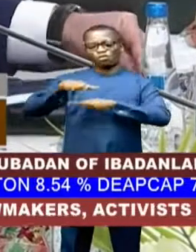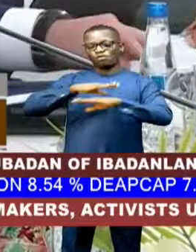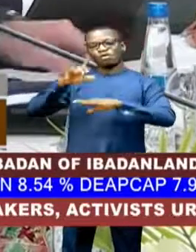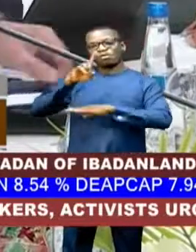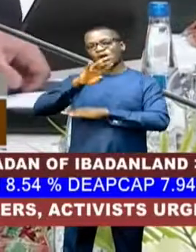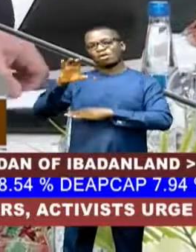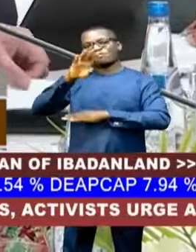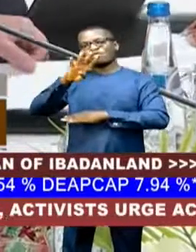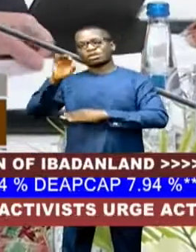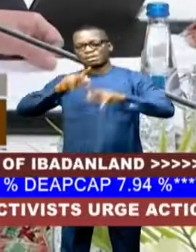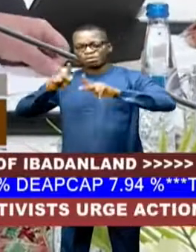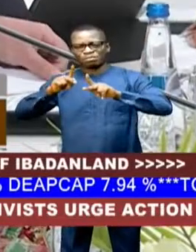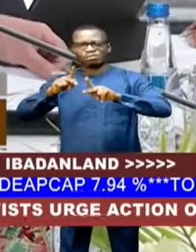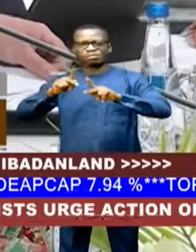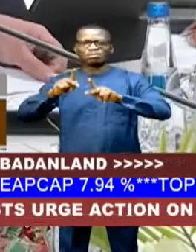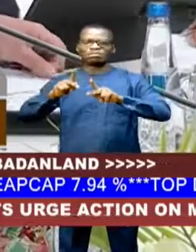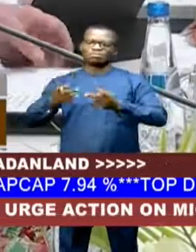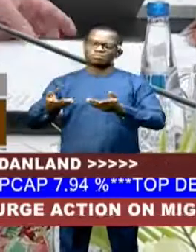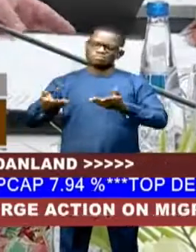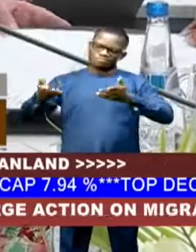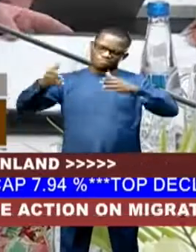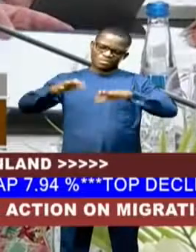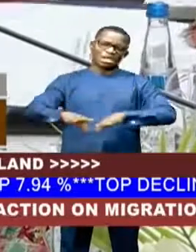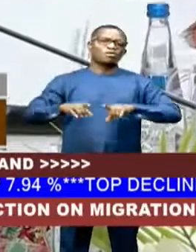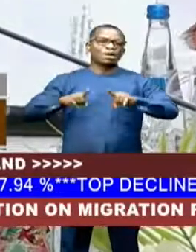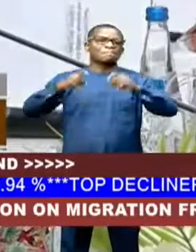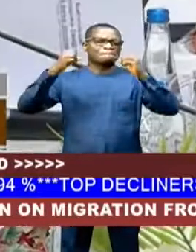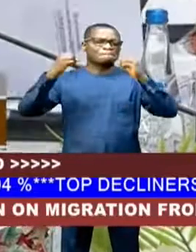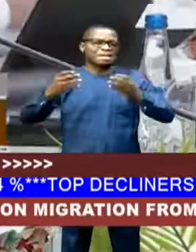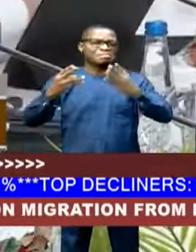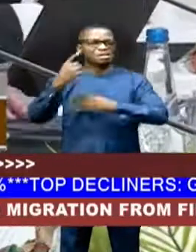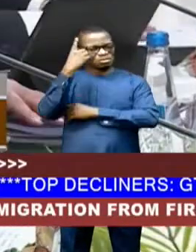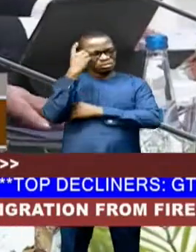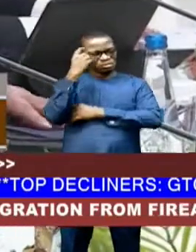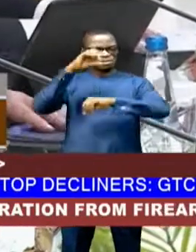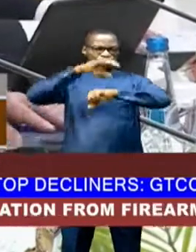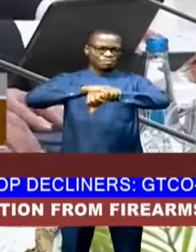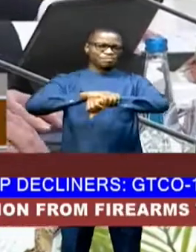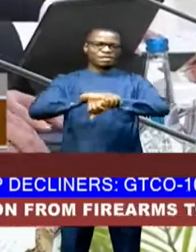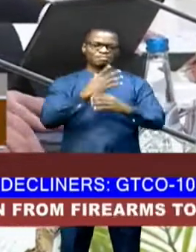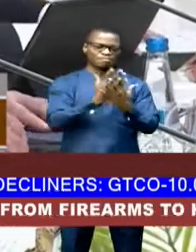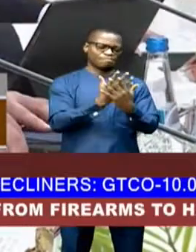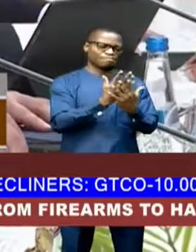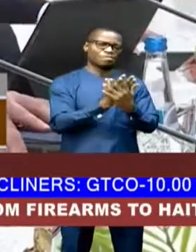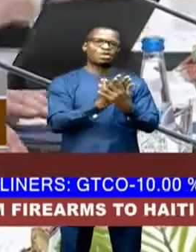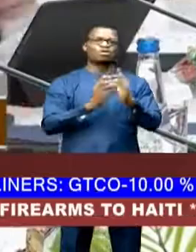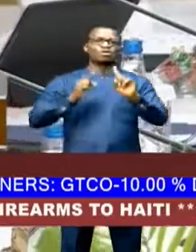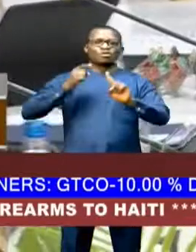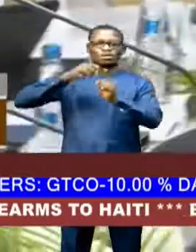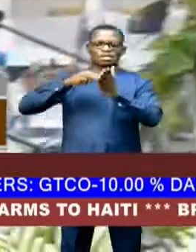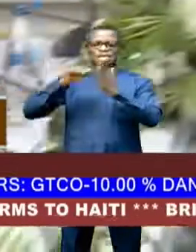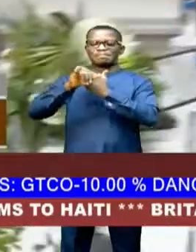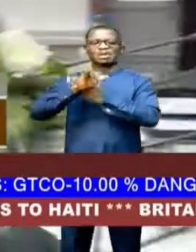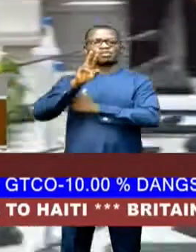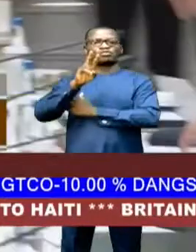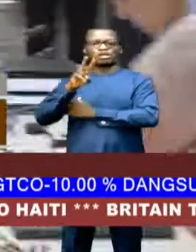people were reported to have been killed, while several suspects were captured and remanded in custody until May 22